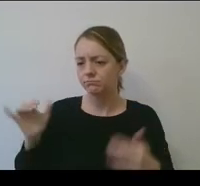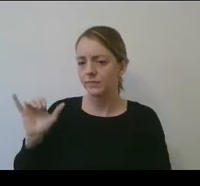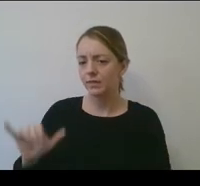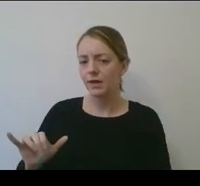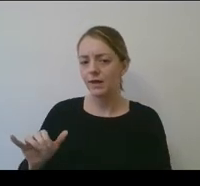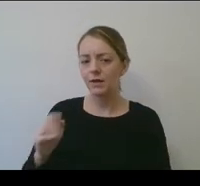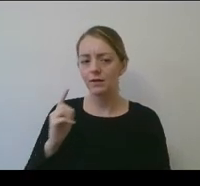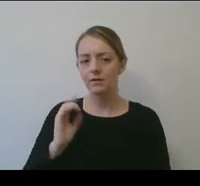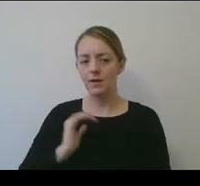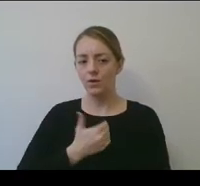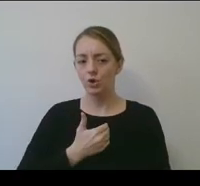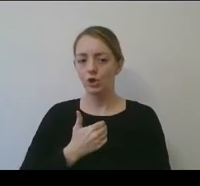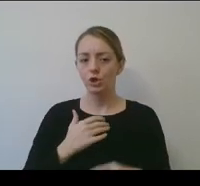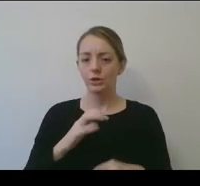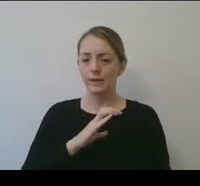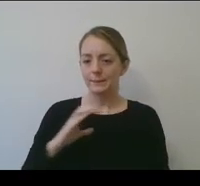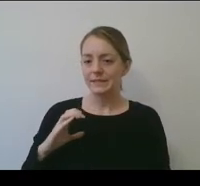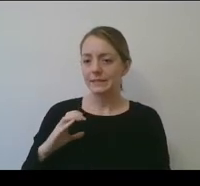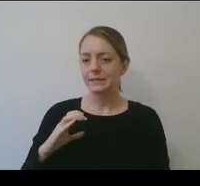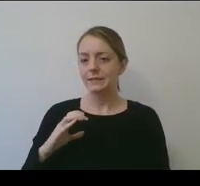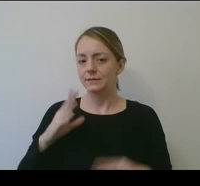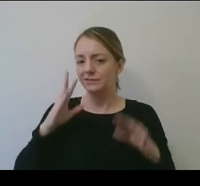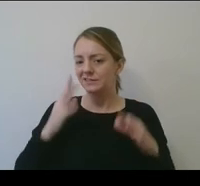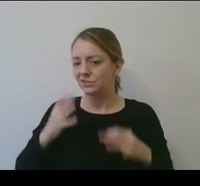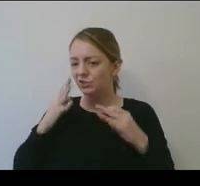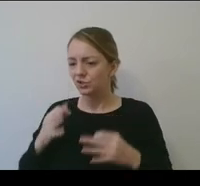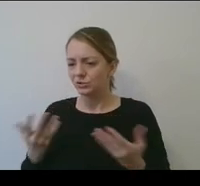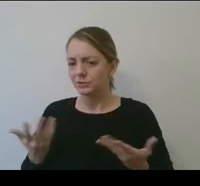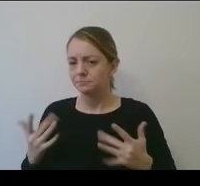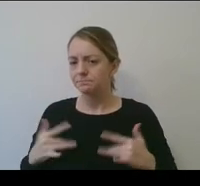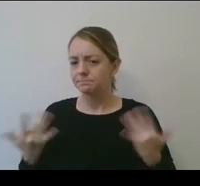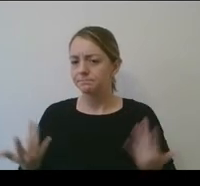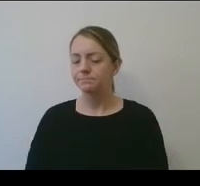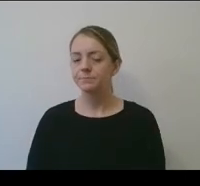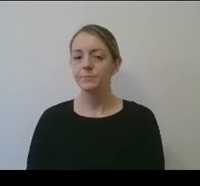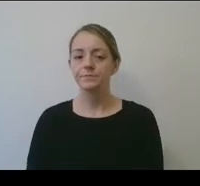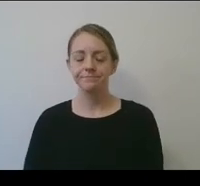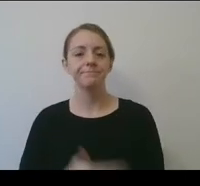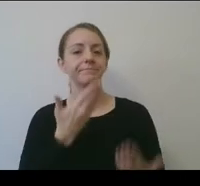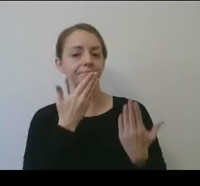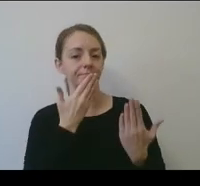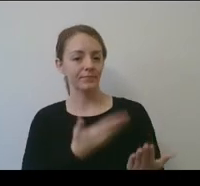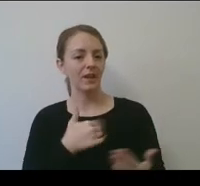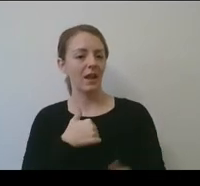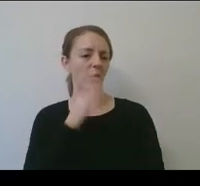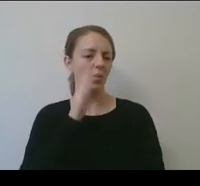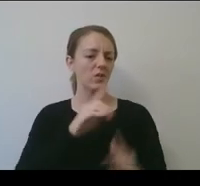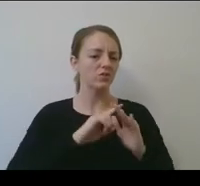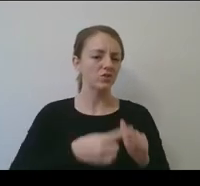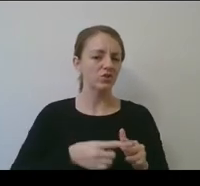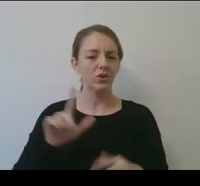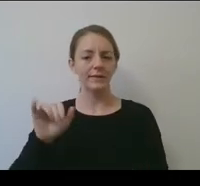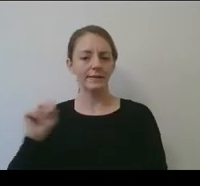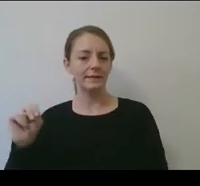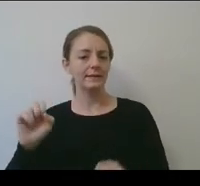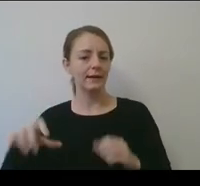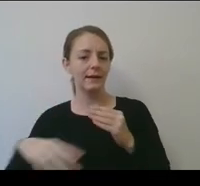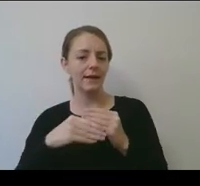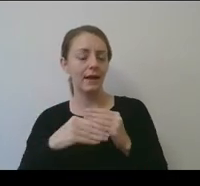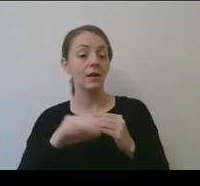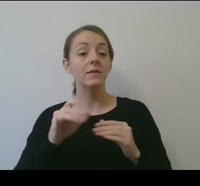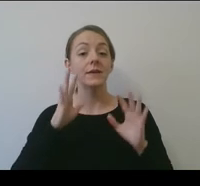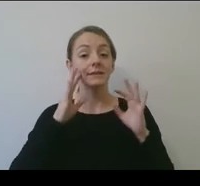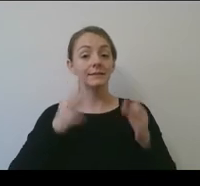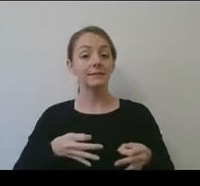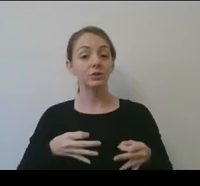terms of our committee engagement or any decisions in that area. Thanks, Amy. I'll start and then Lynn can add that this decision around